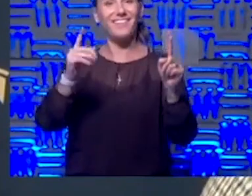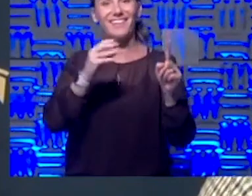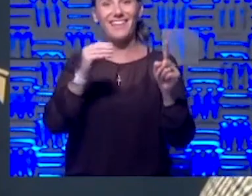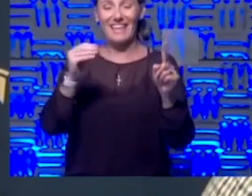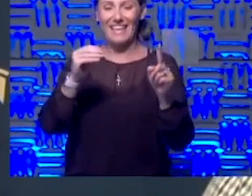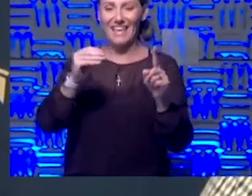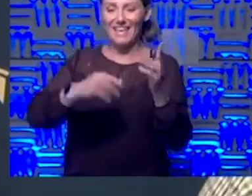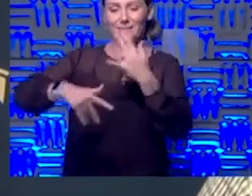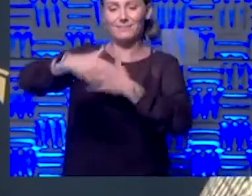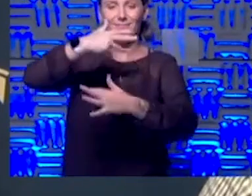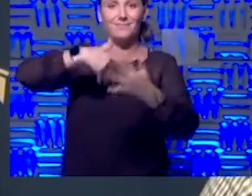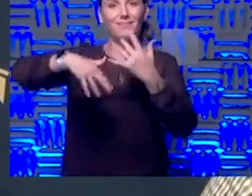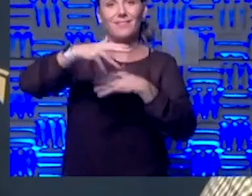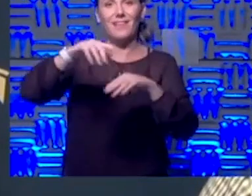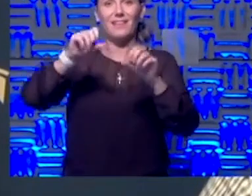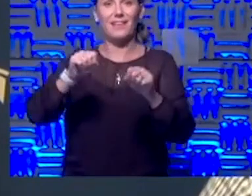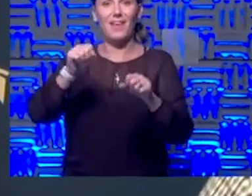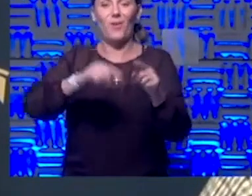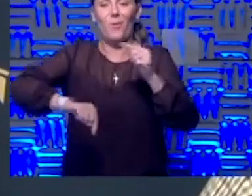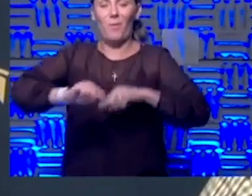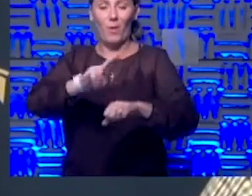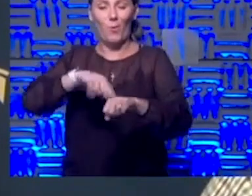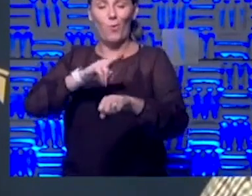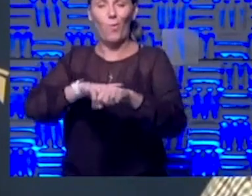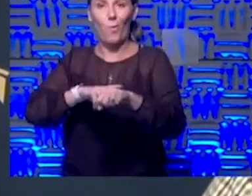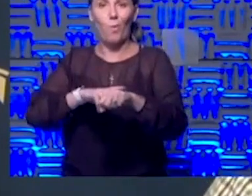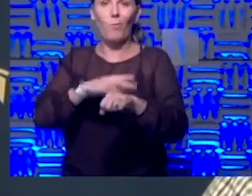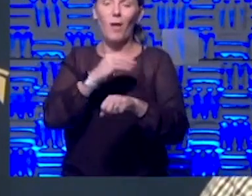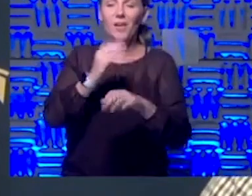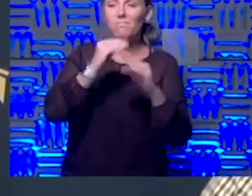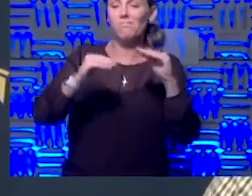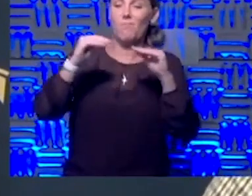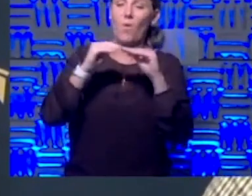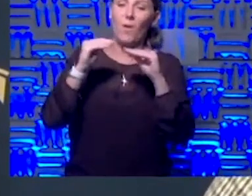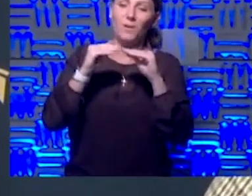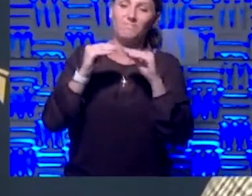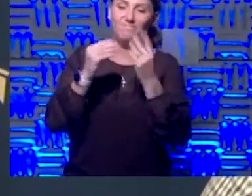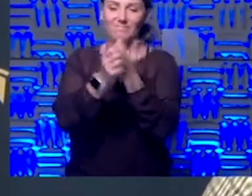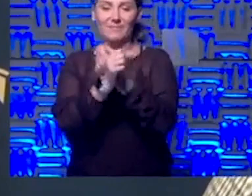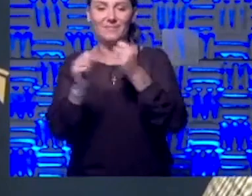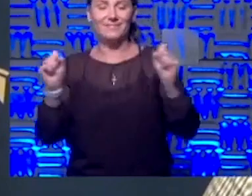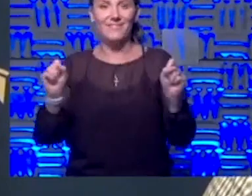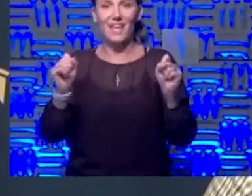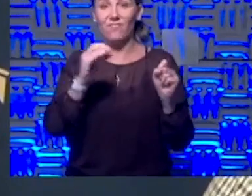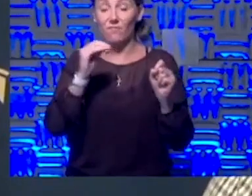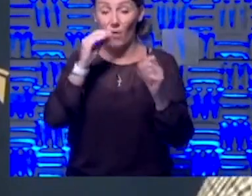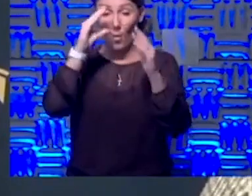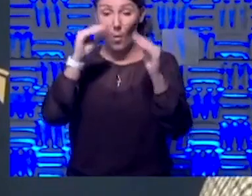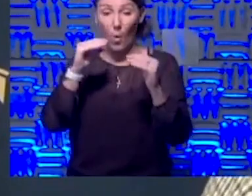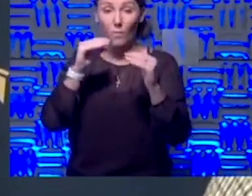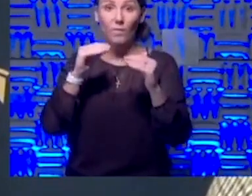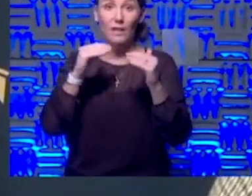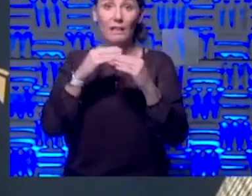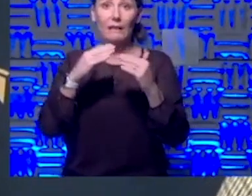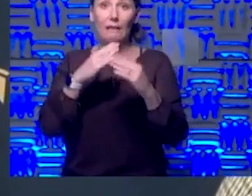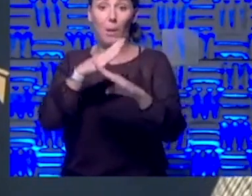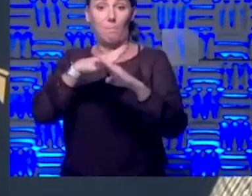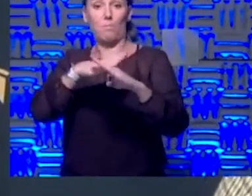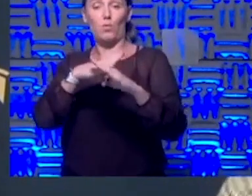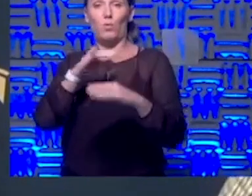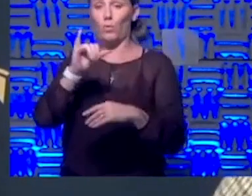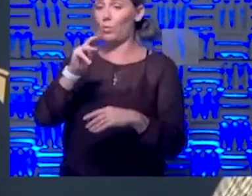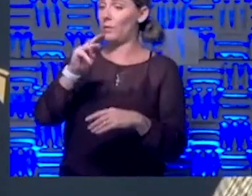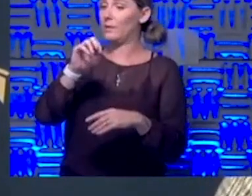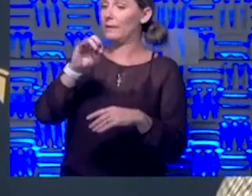society where we can kind of get back to normal and, and be more, um, safe and, and hopefully have an immunity and then also treatment for,